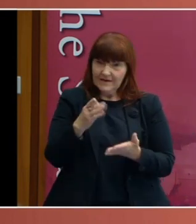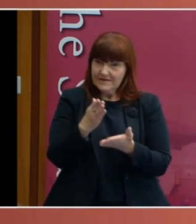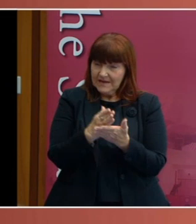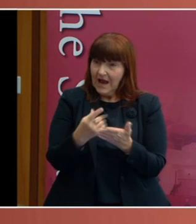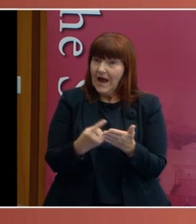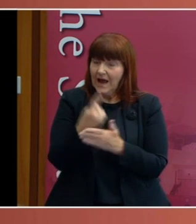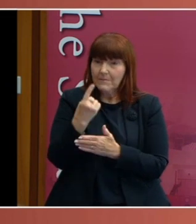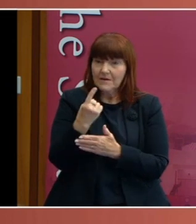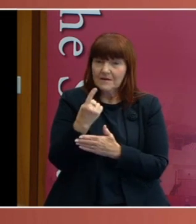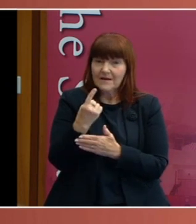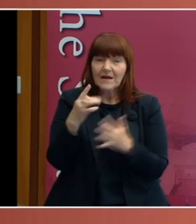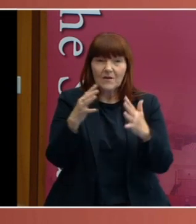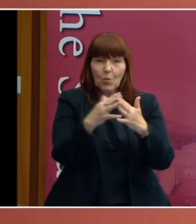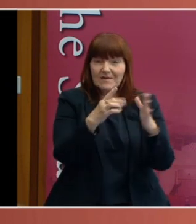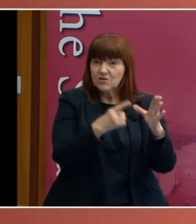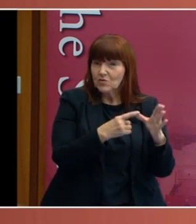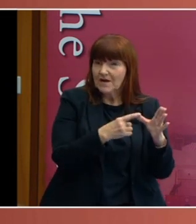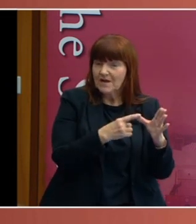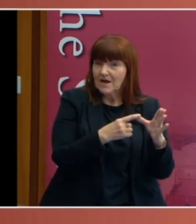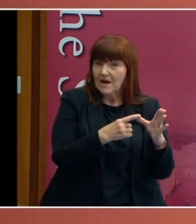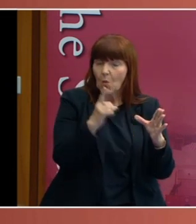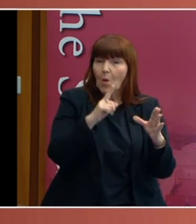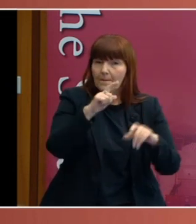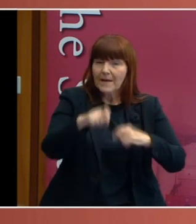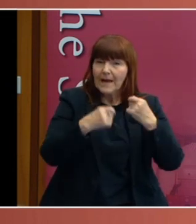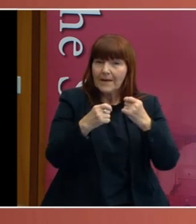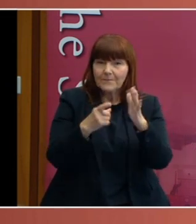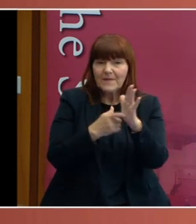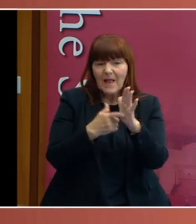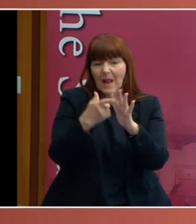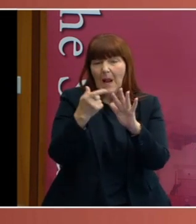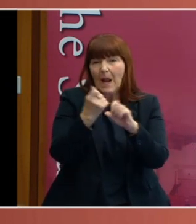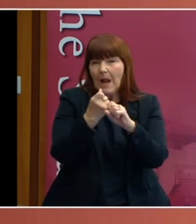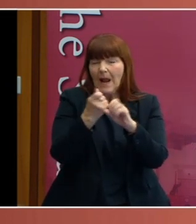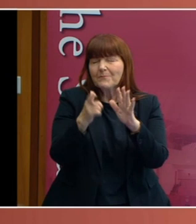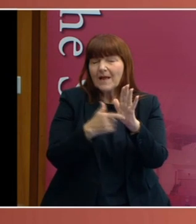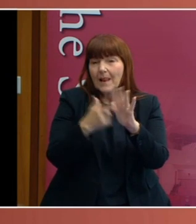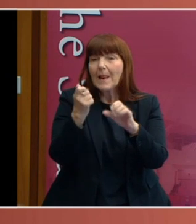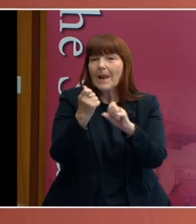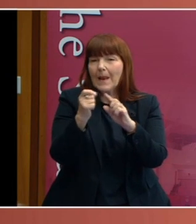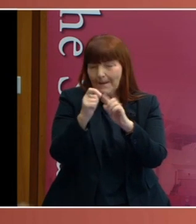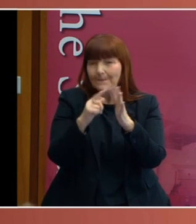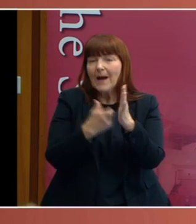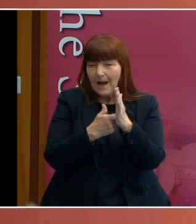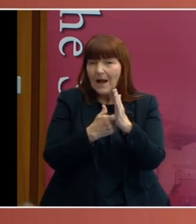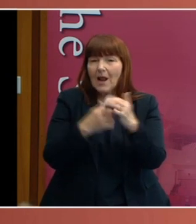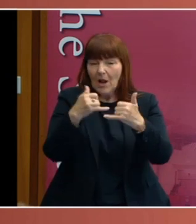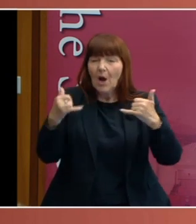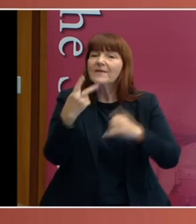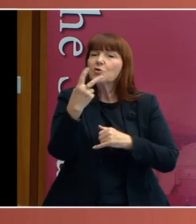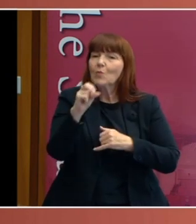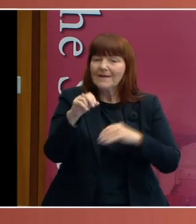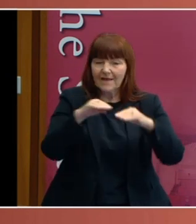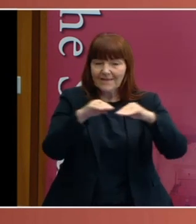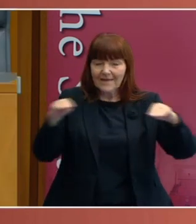happen in Western Australia with what became known as the Lepa Line, which is the 20th parallel, which you may